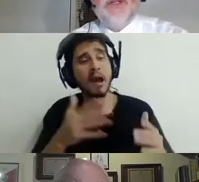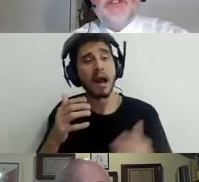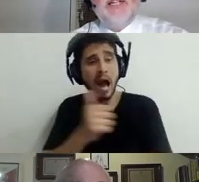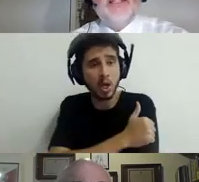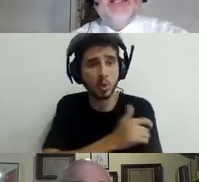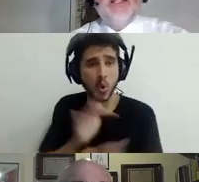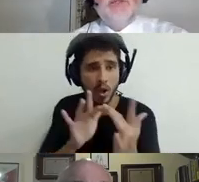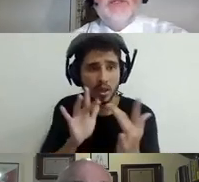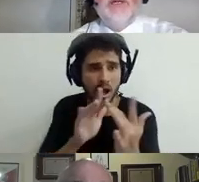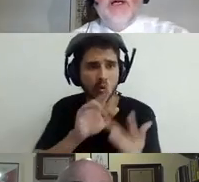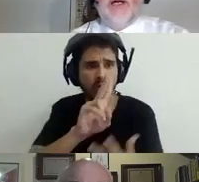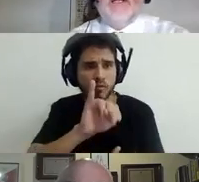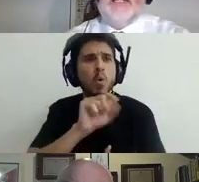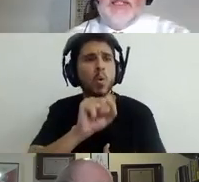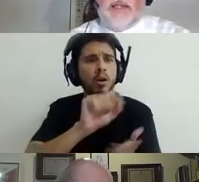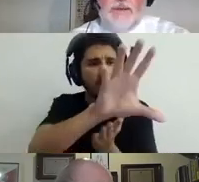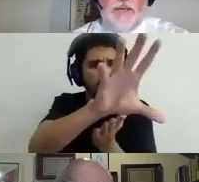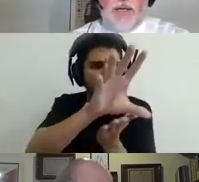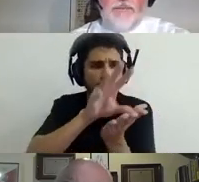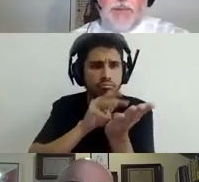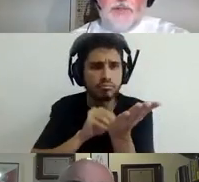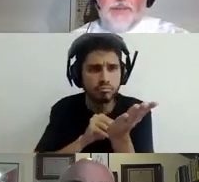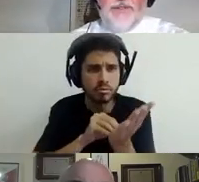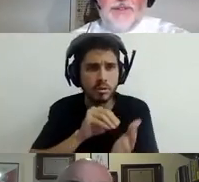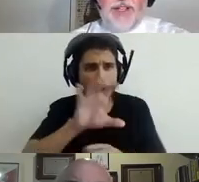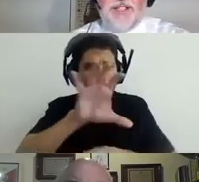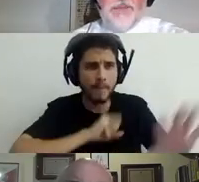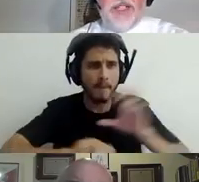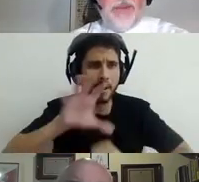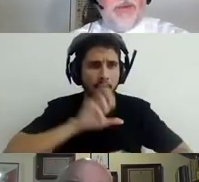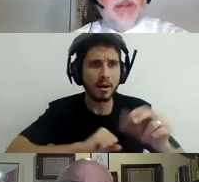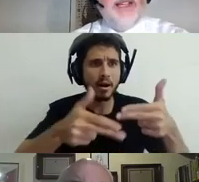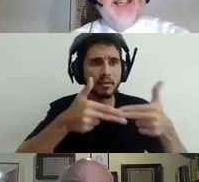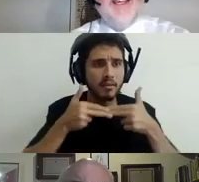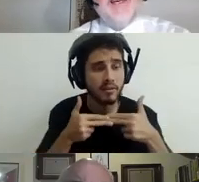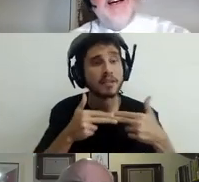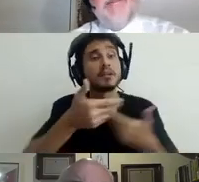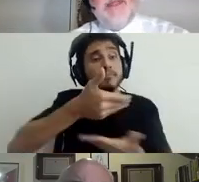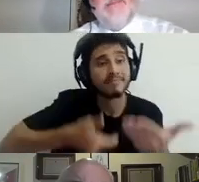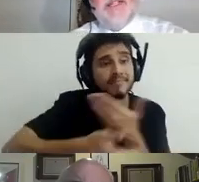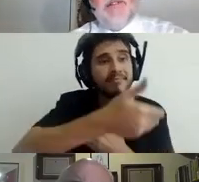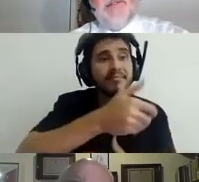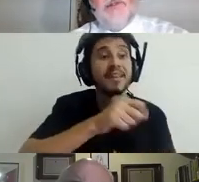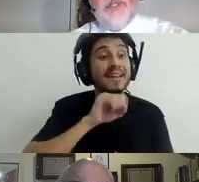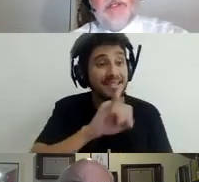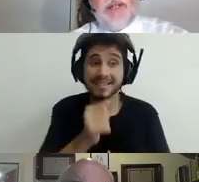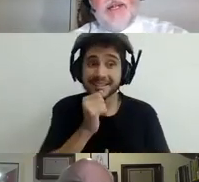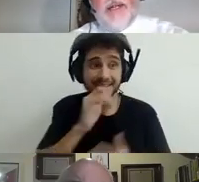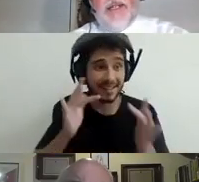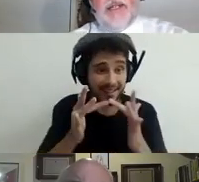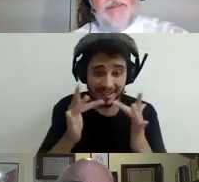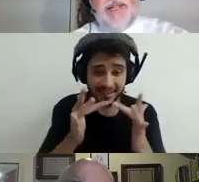evaluation and assessment. This is a topic for another speech, probably. But of course,